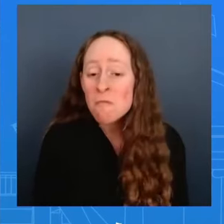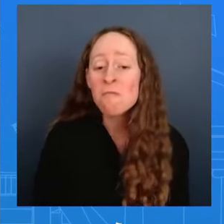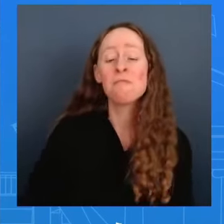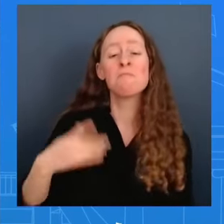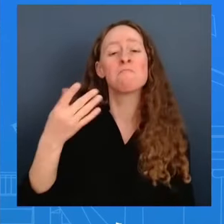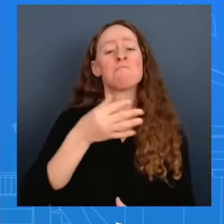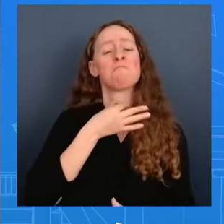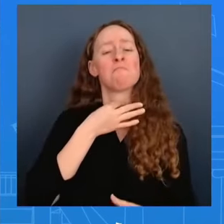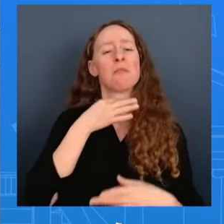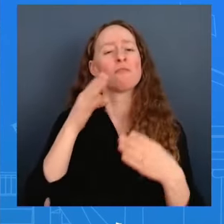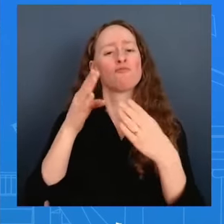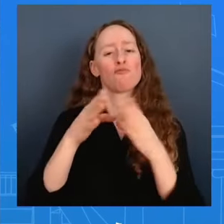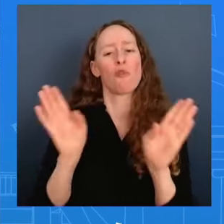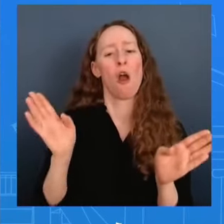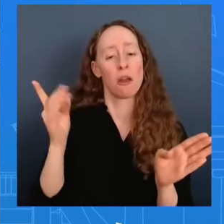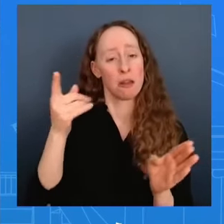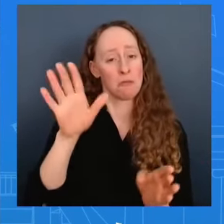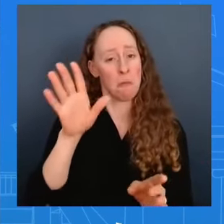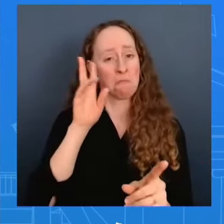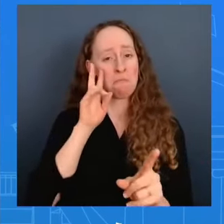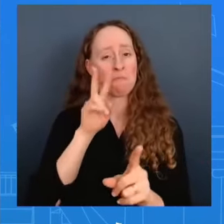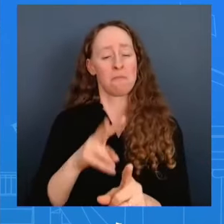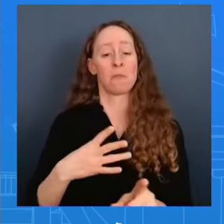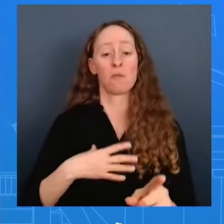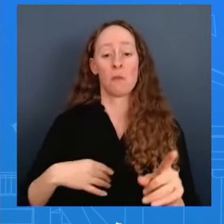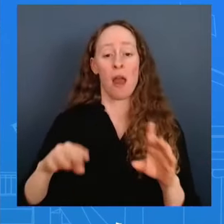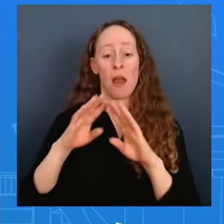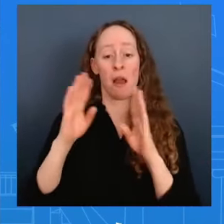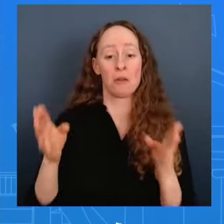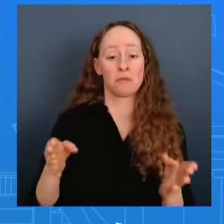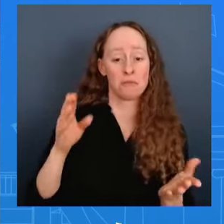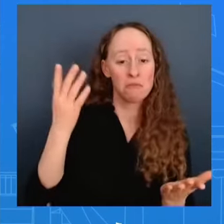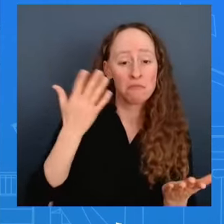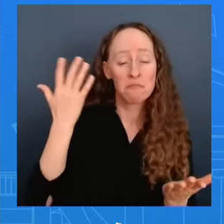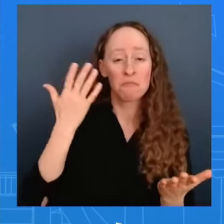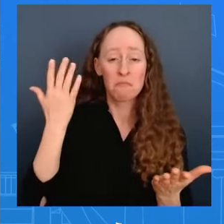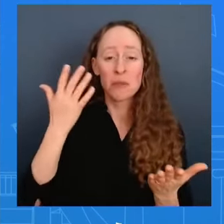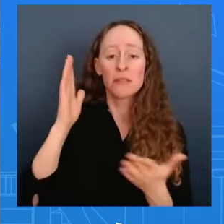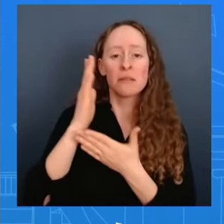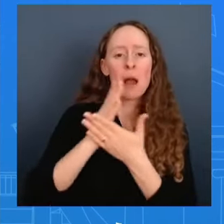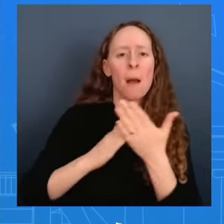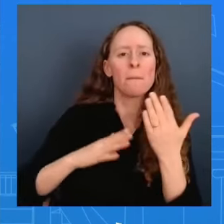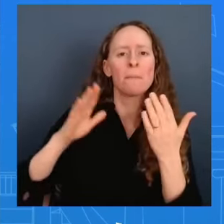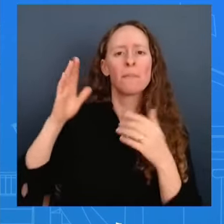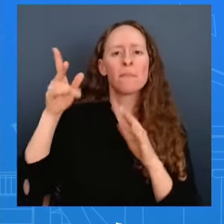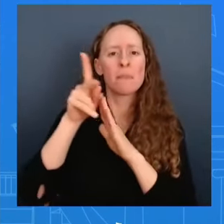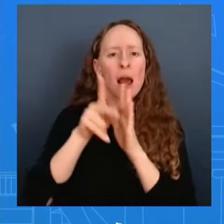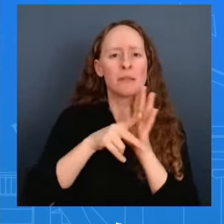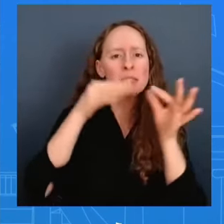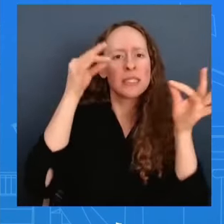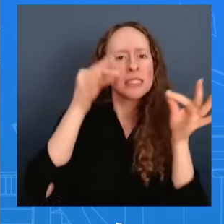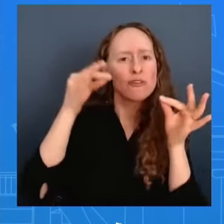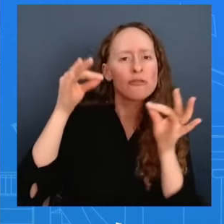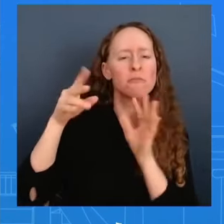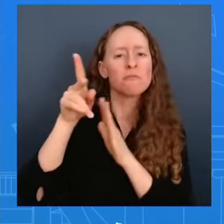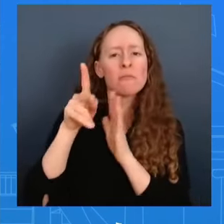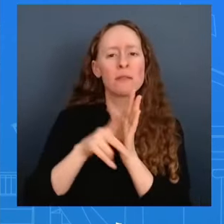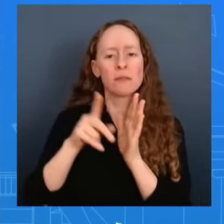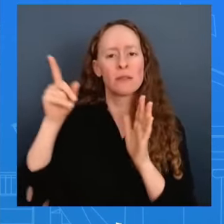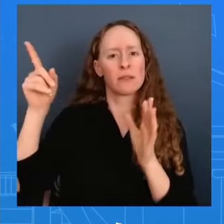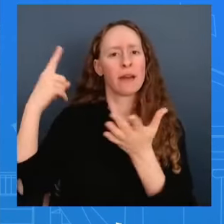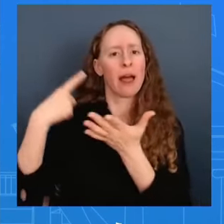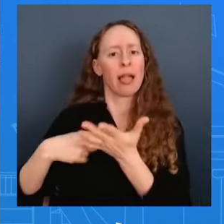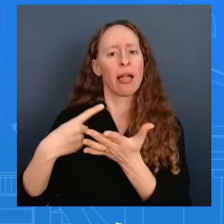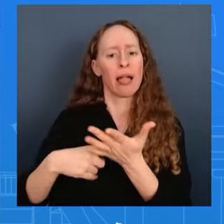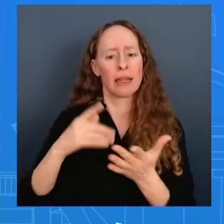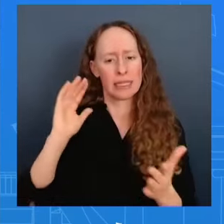of president biden's recent policy positions could be a turnoff to the people that used to